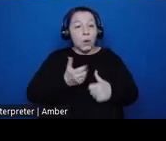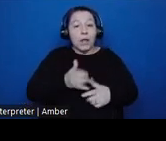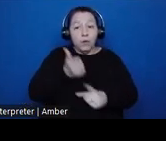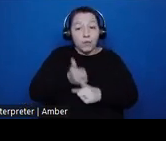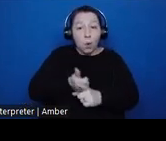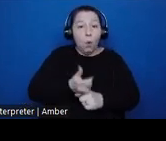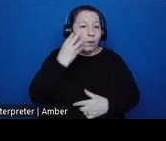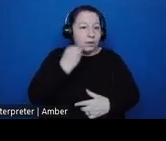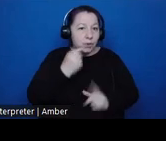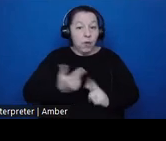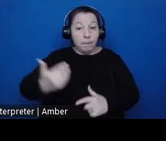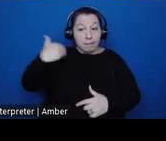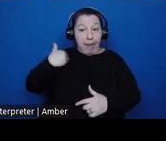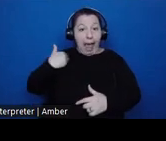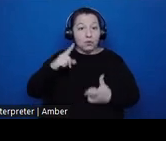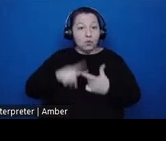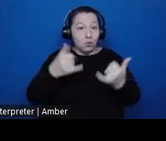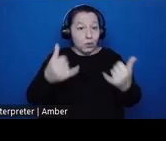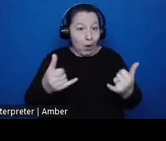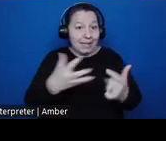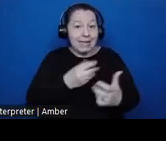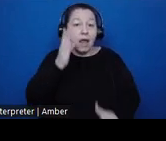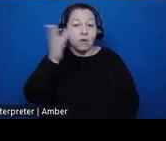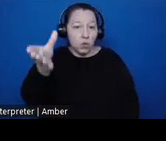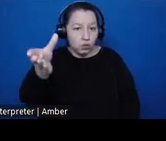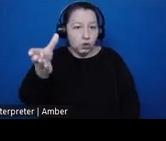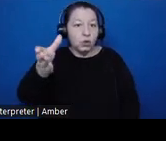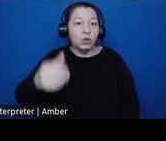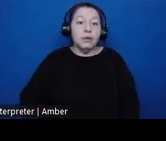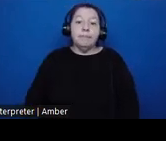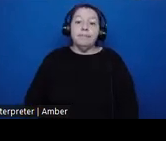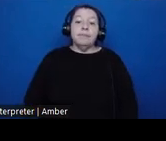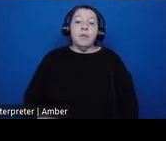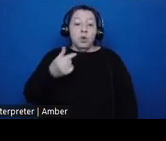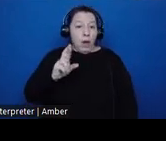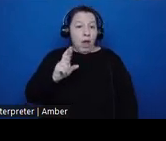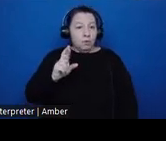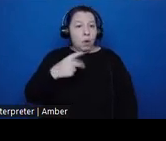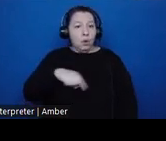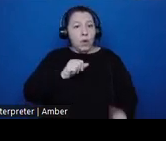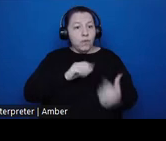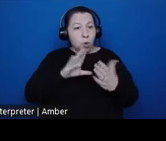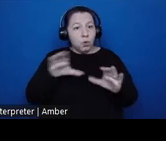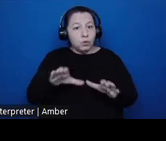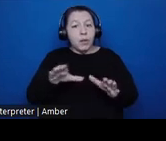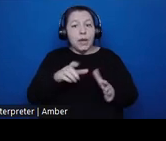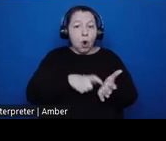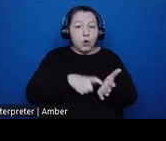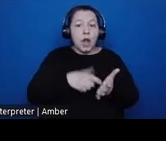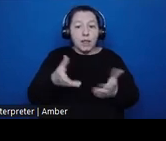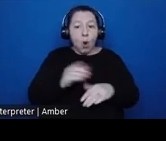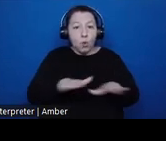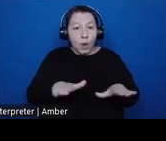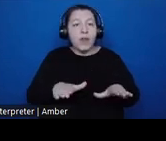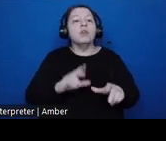past into the present and the future. At Grand Ronde we've approached doing archaeology and reservation as a